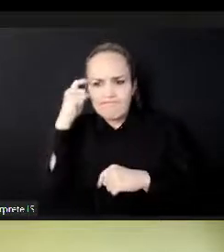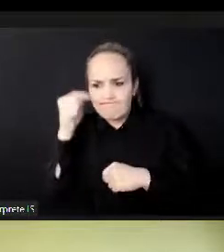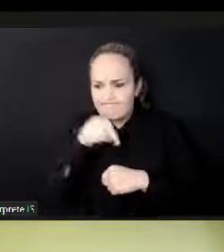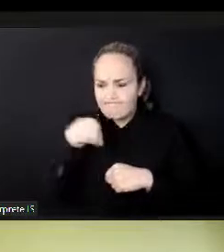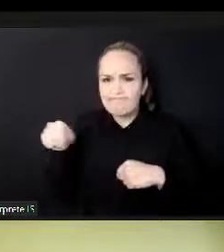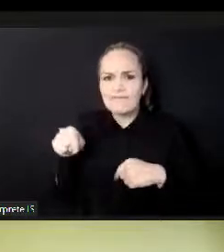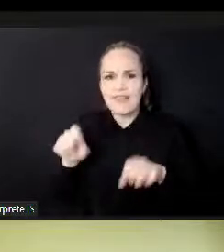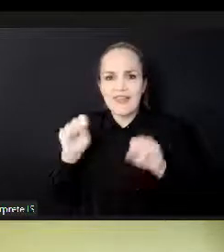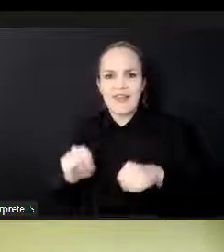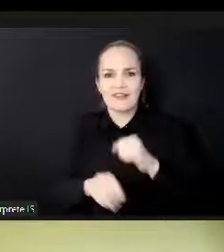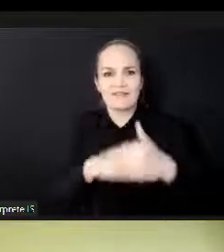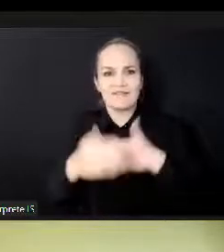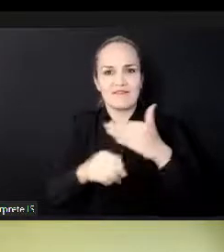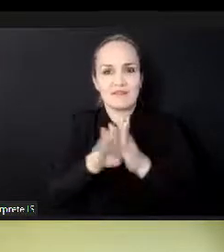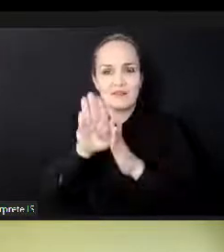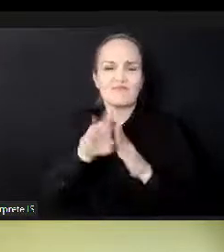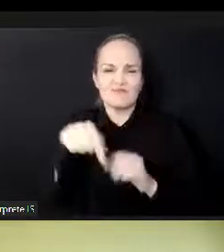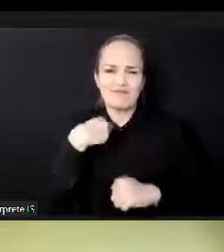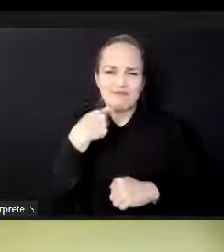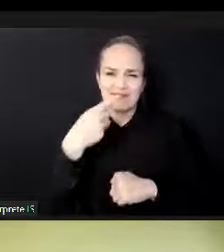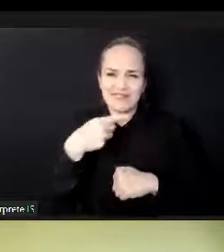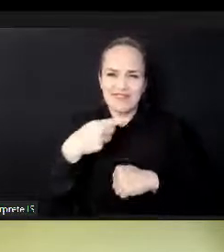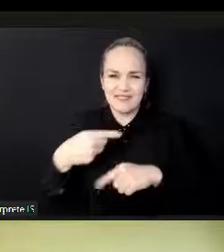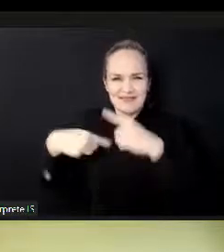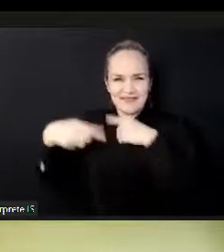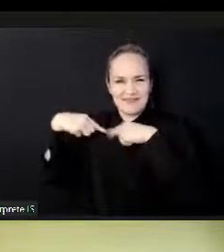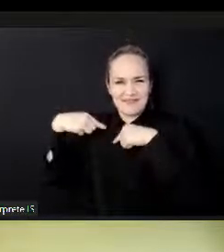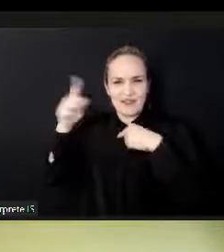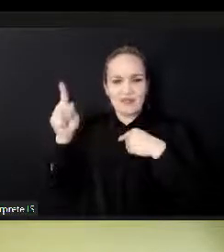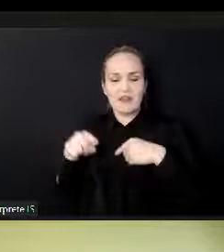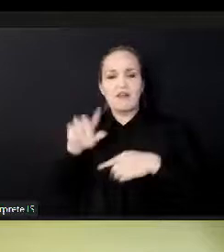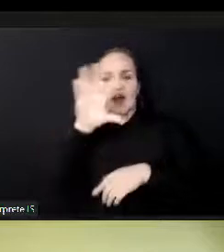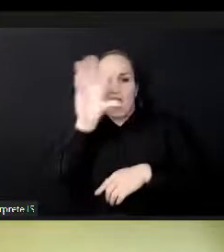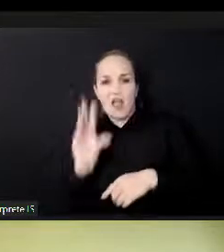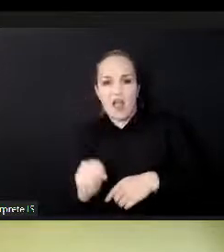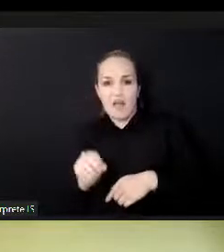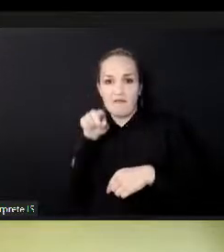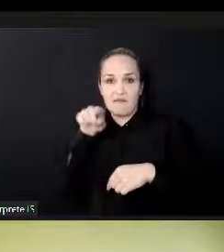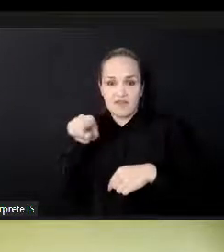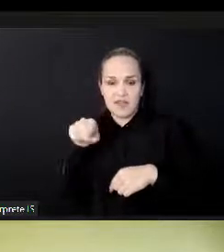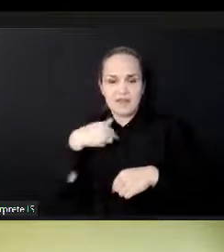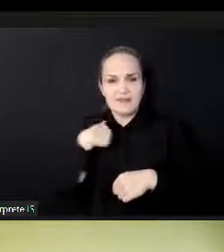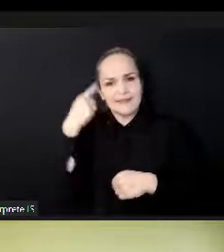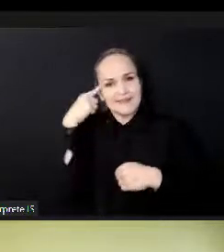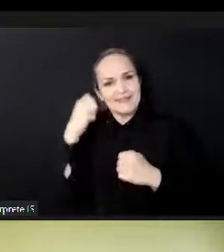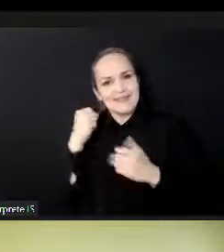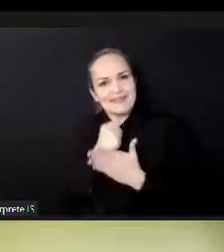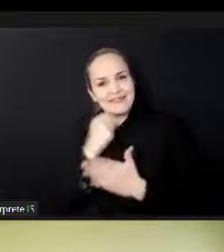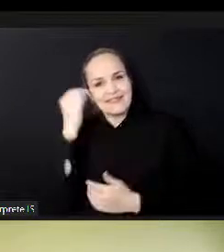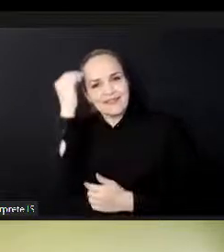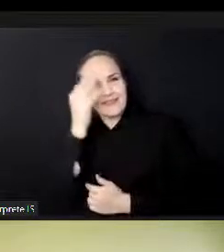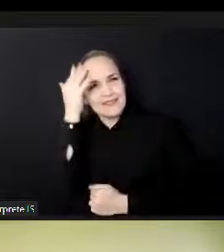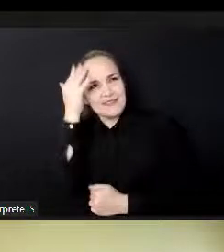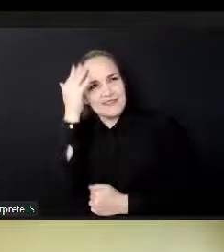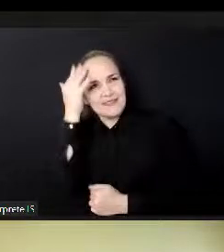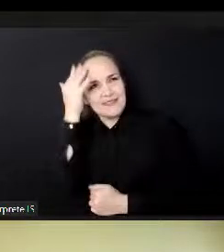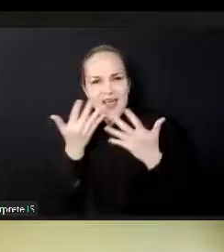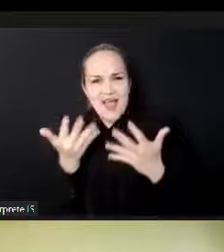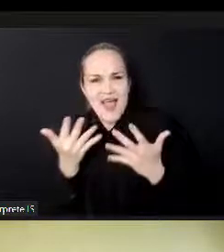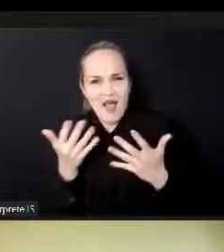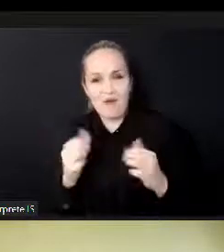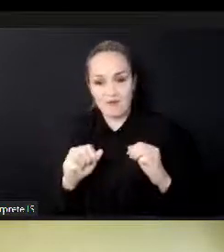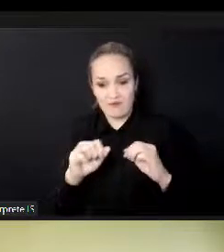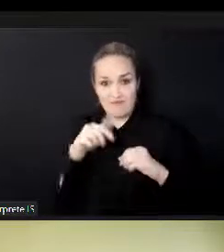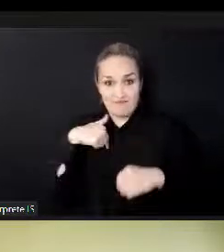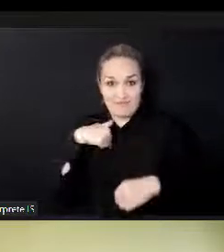because we want to see this potential actualized, because the richness that you have in both cities like Lagos and cities like Accra